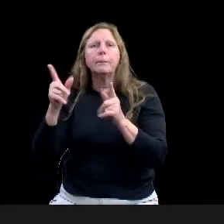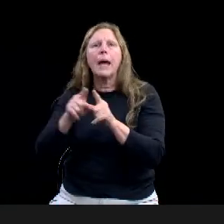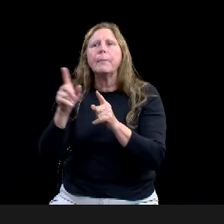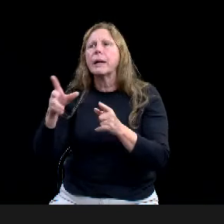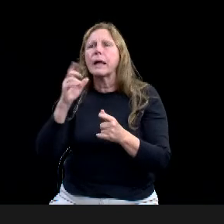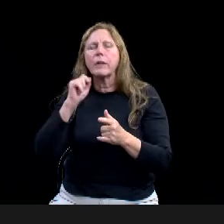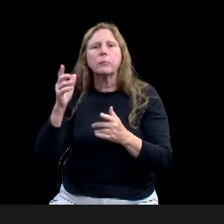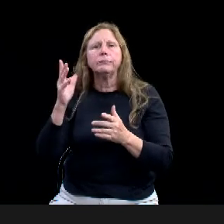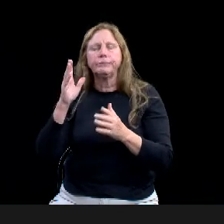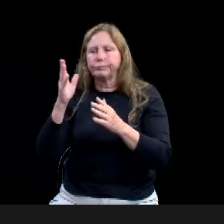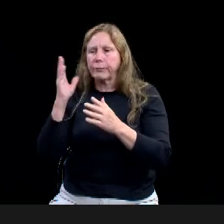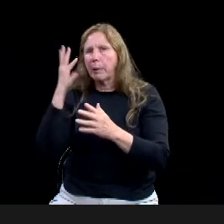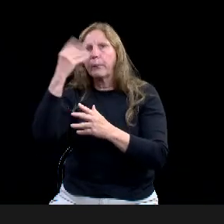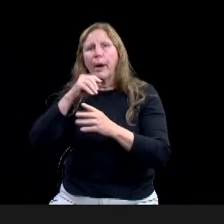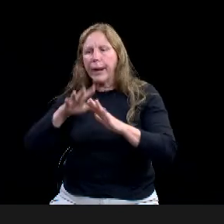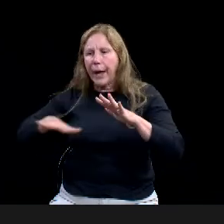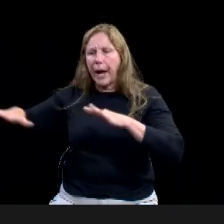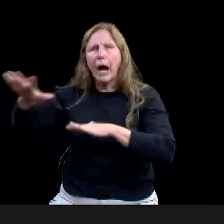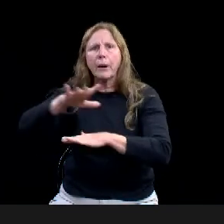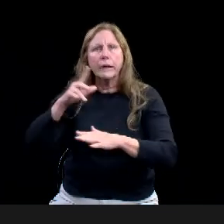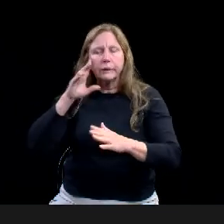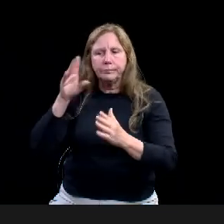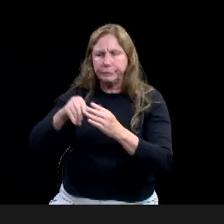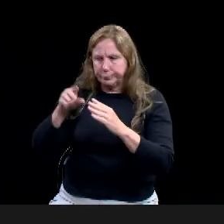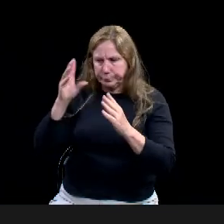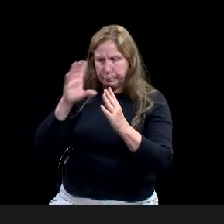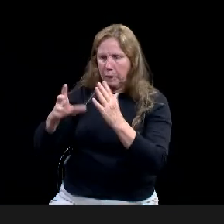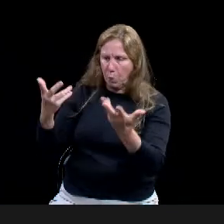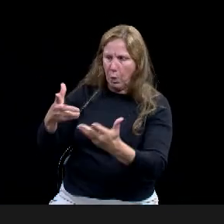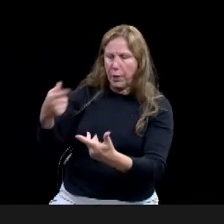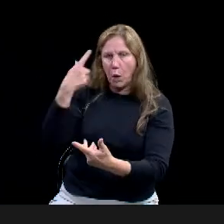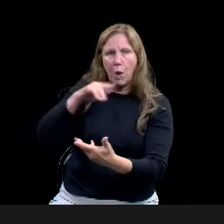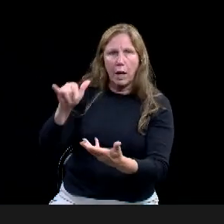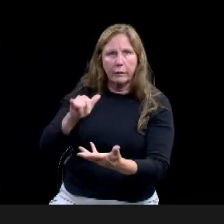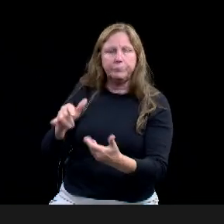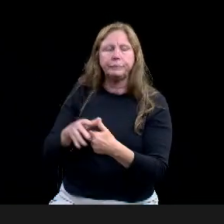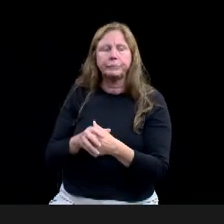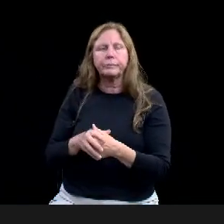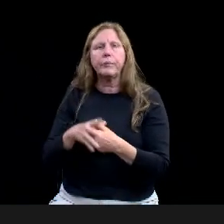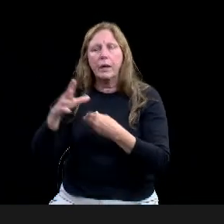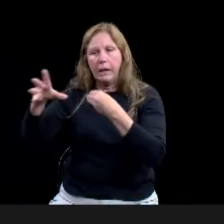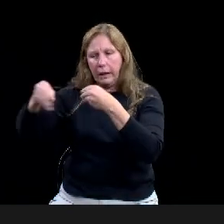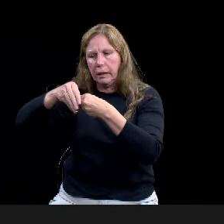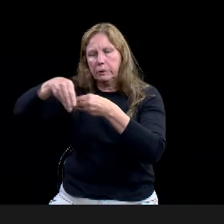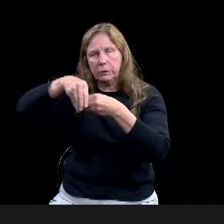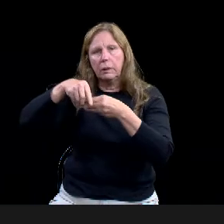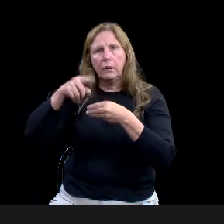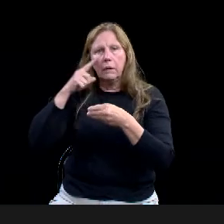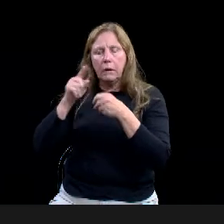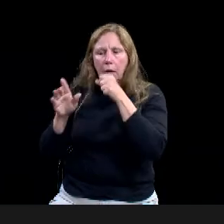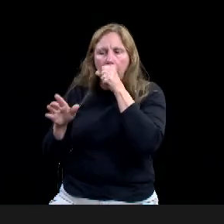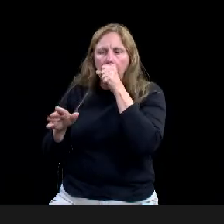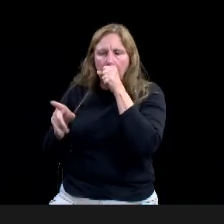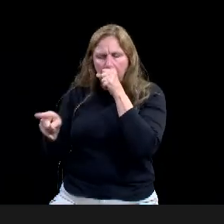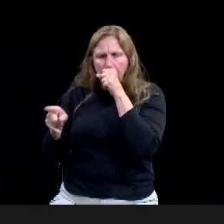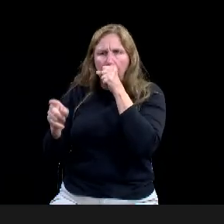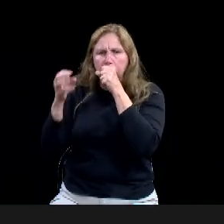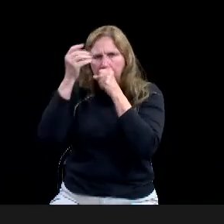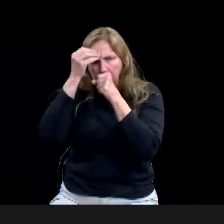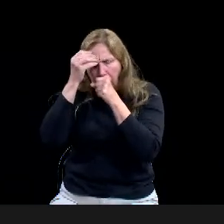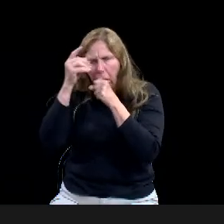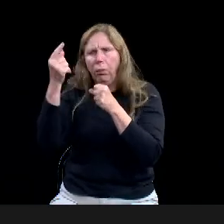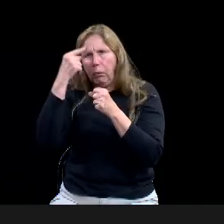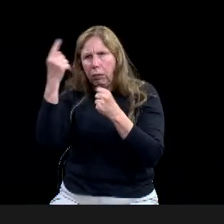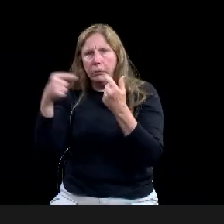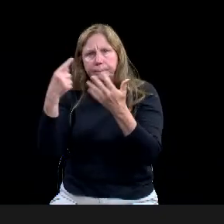a, you know, a well thought out project, whatever that may be. And that may even just be an event, but how they plan to do it and execute